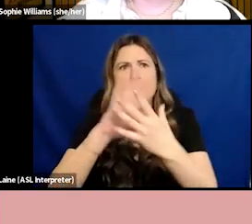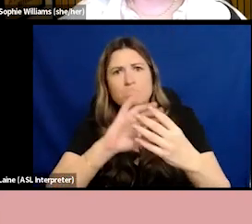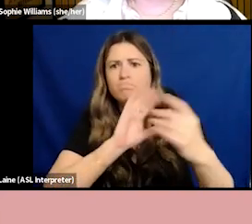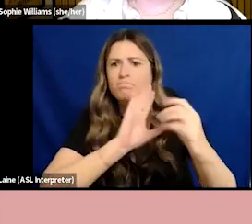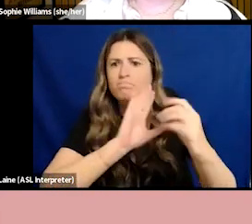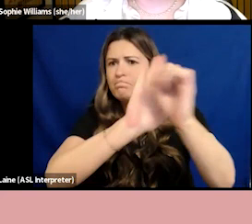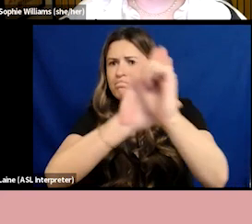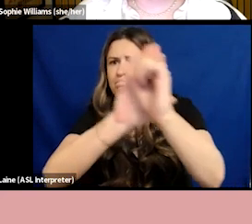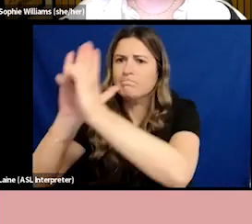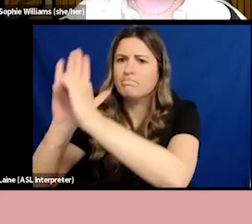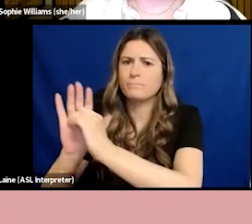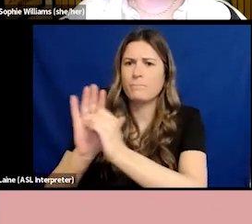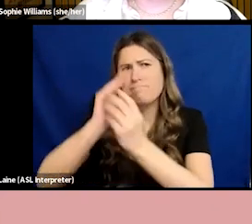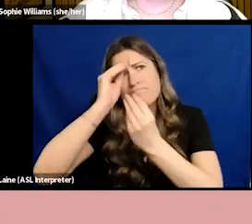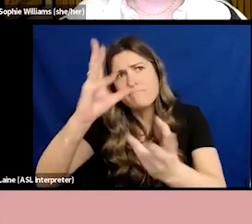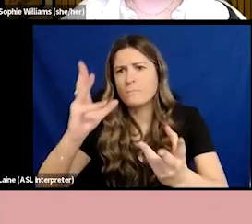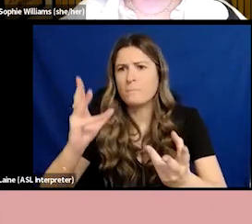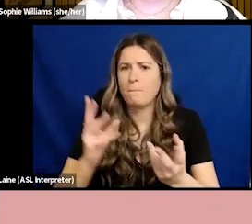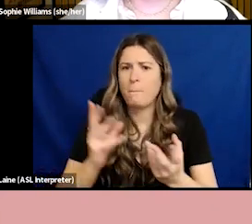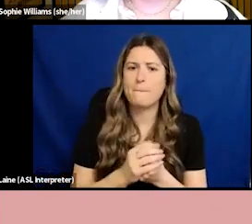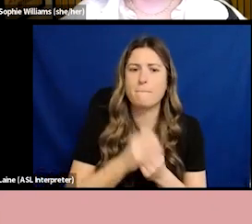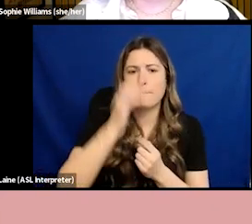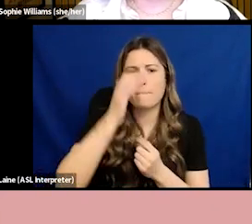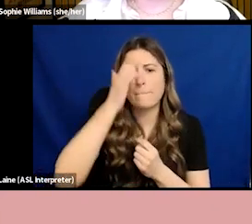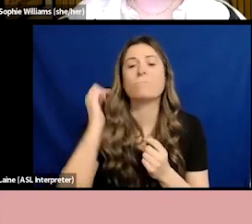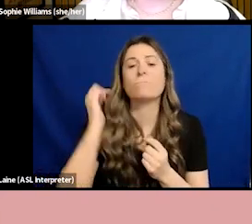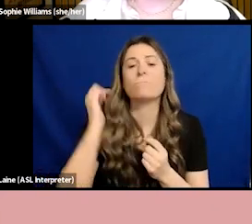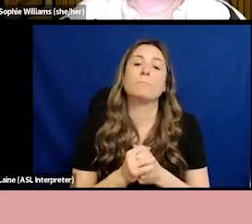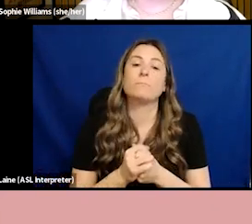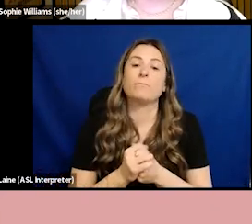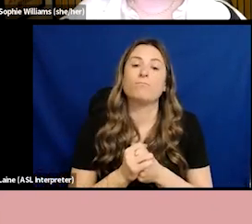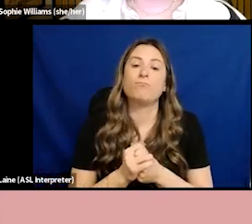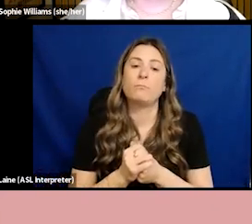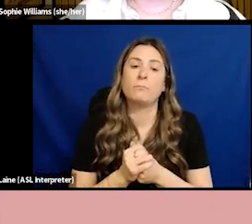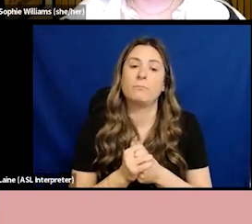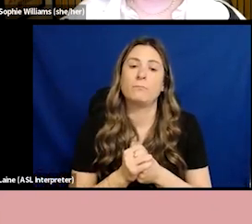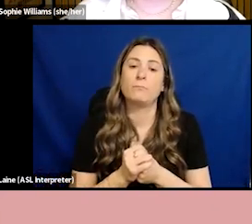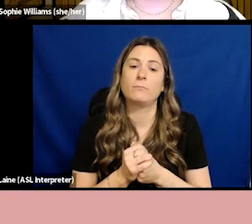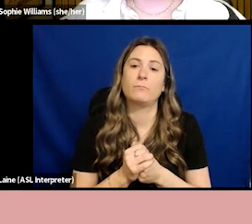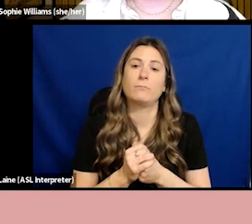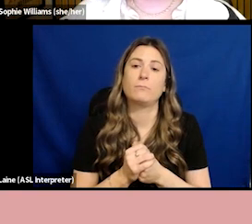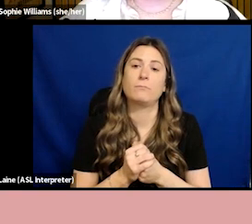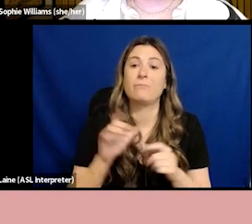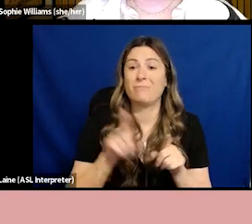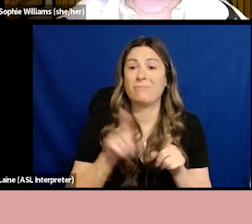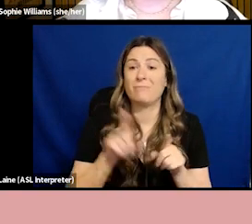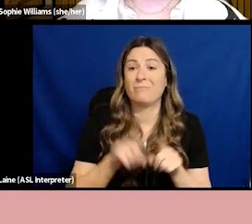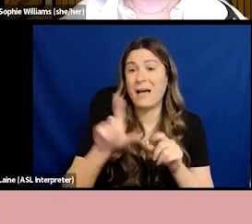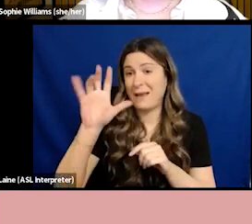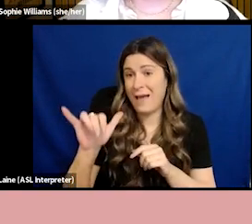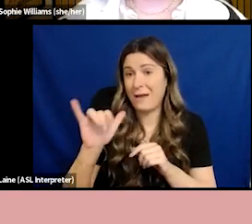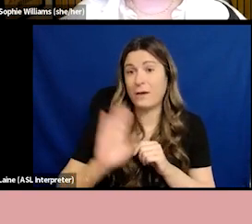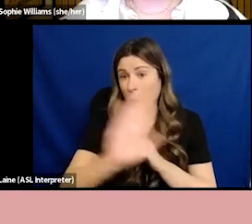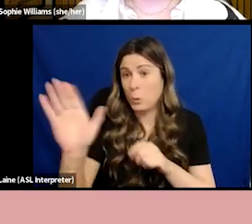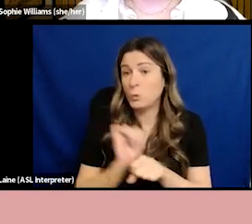This is the most important thing. As an ally, your job is to make change. And when we